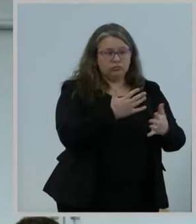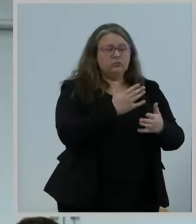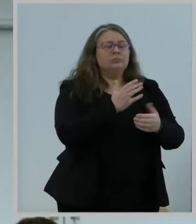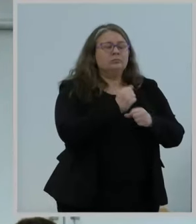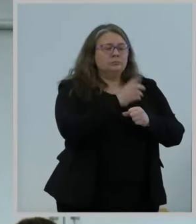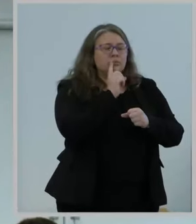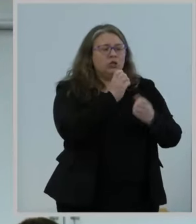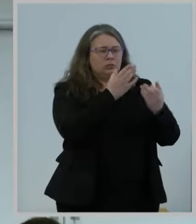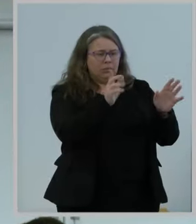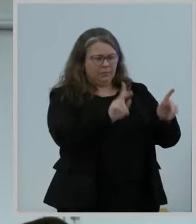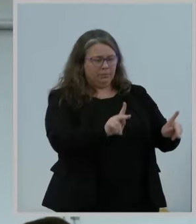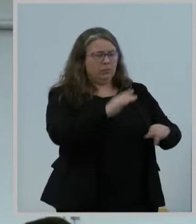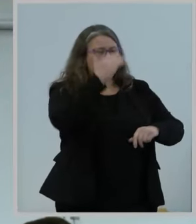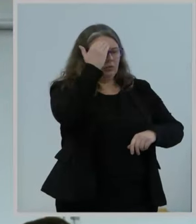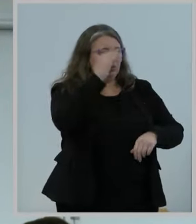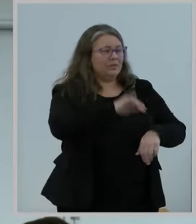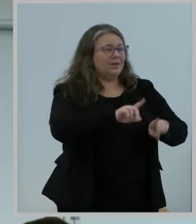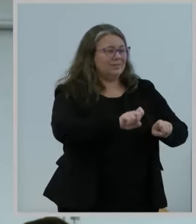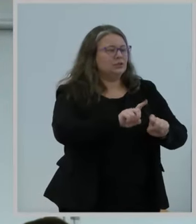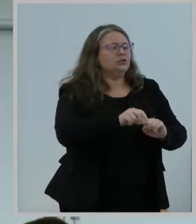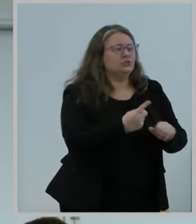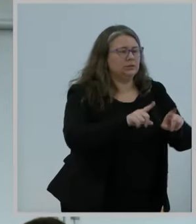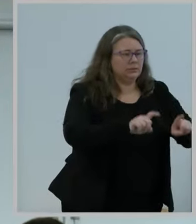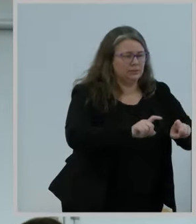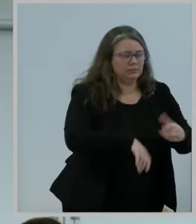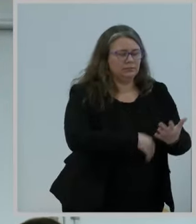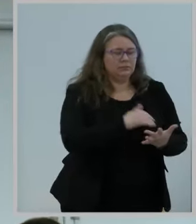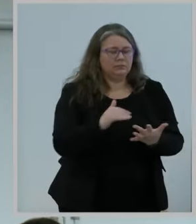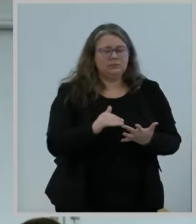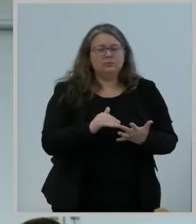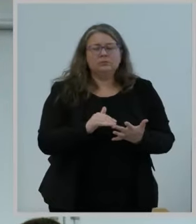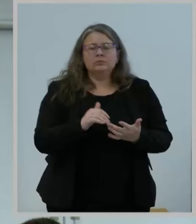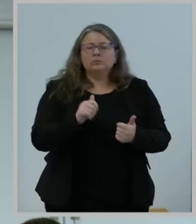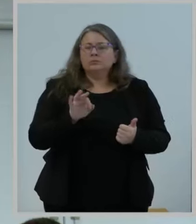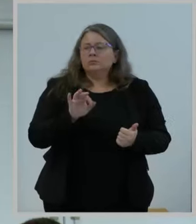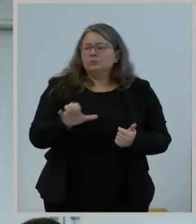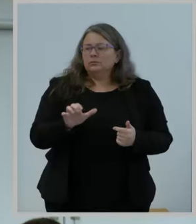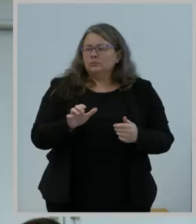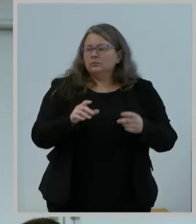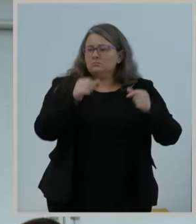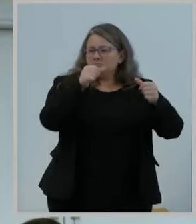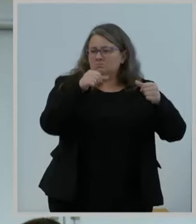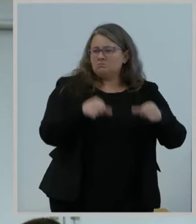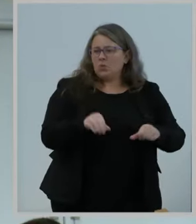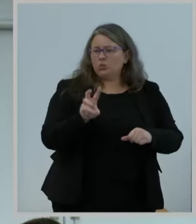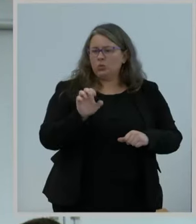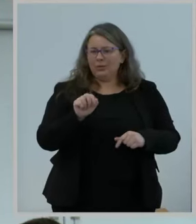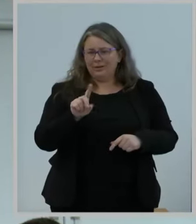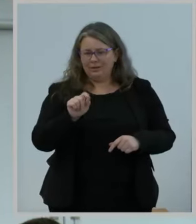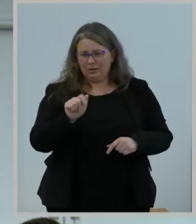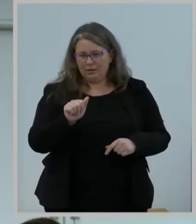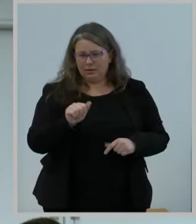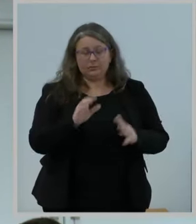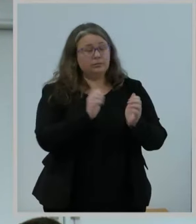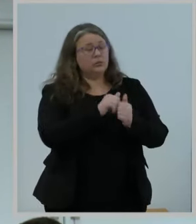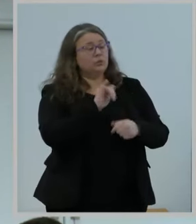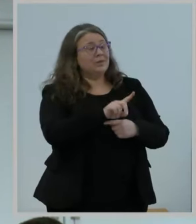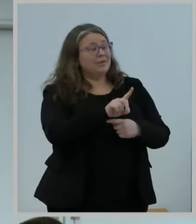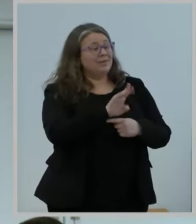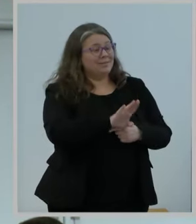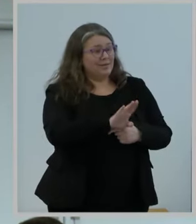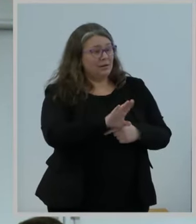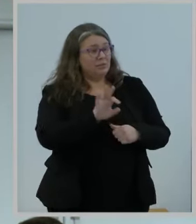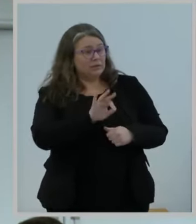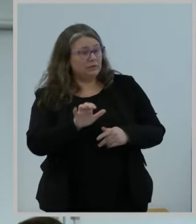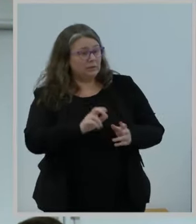Finally, the report in order establishes a commission-hosted WIA database. Using this database, wireless providers will be required to refresh their